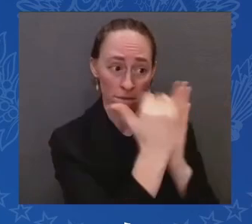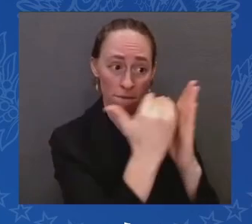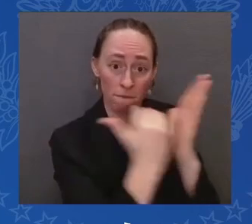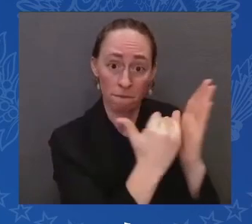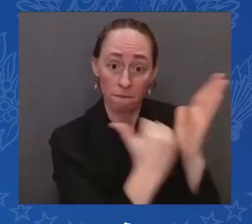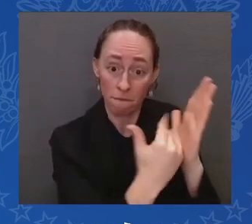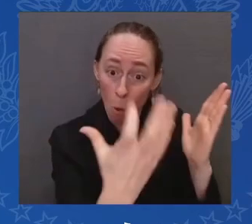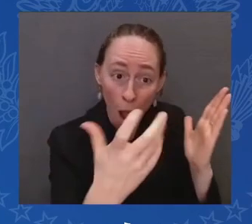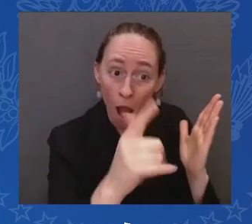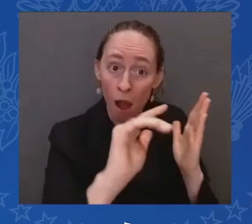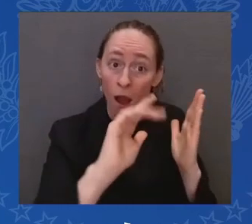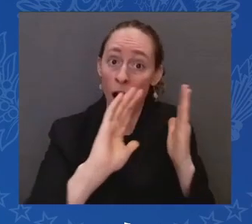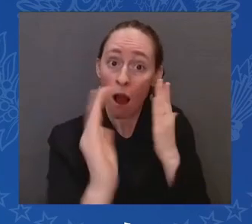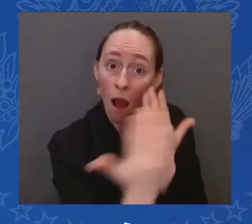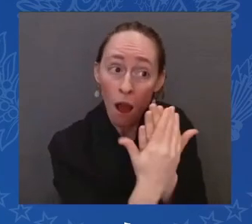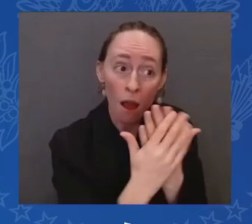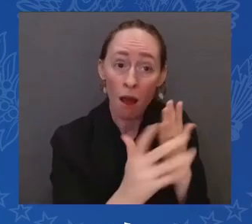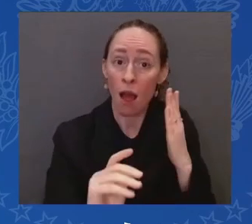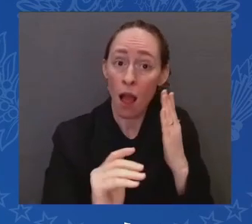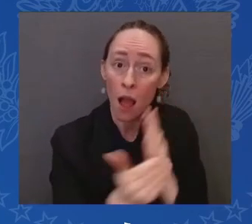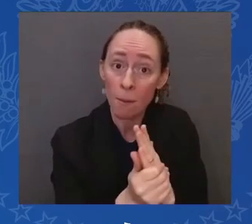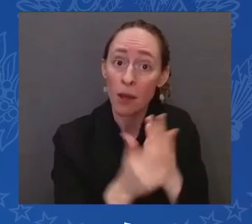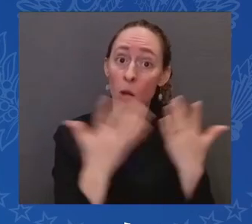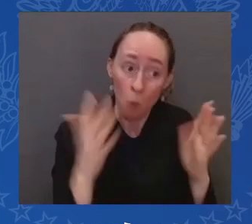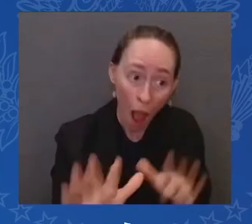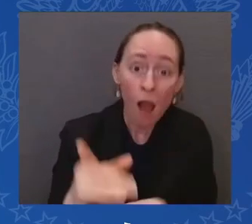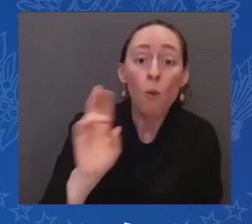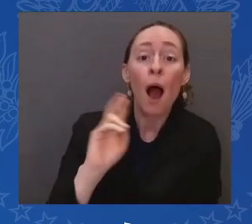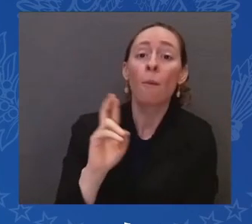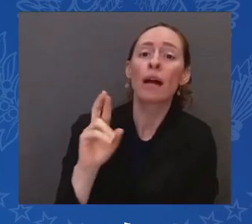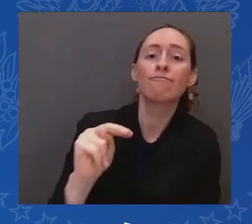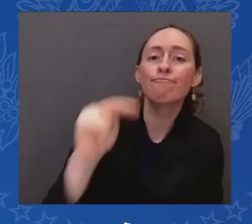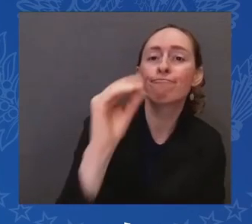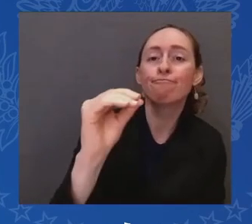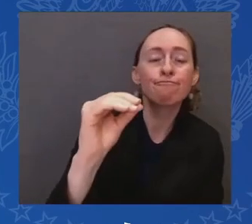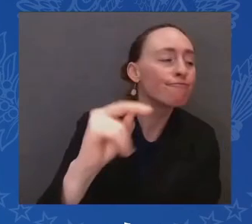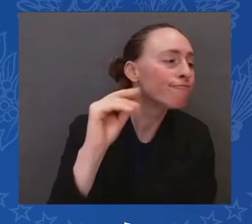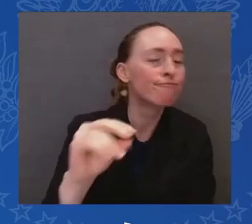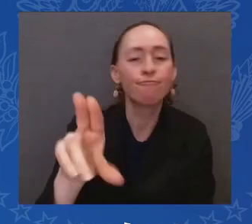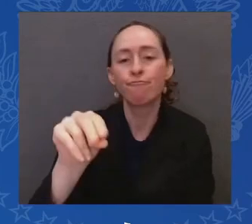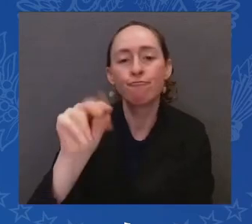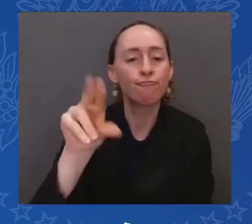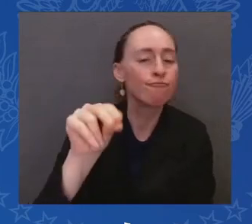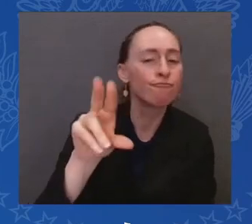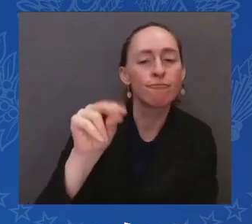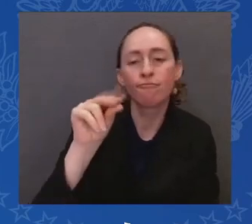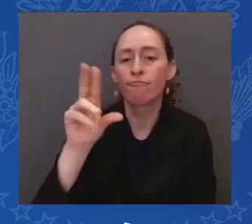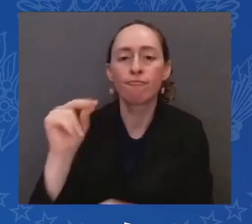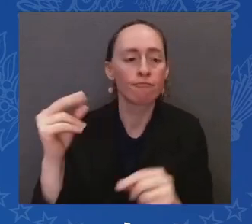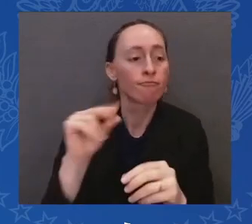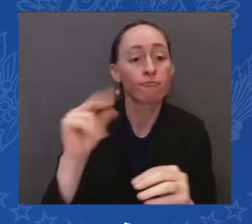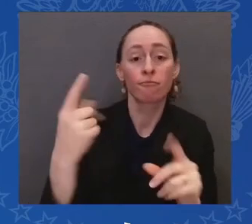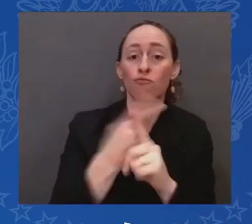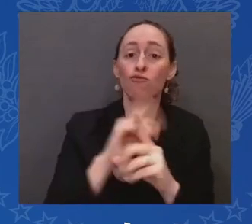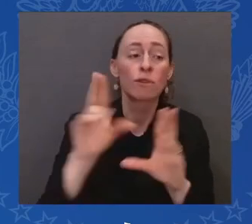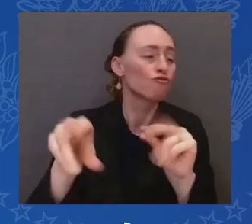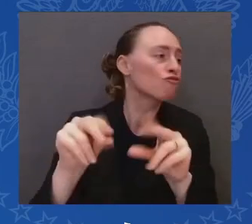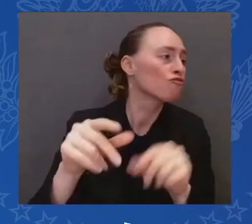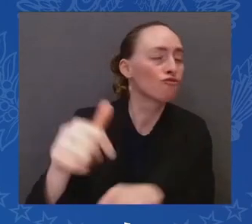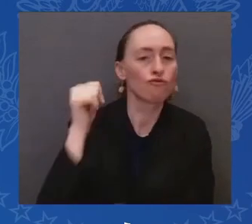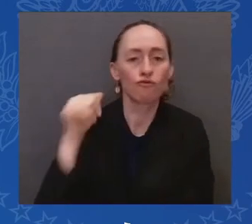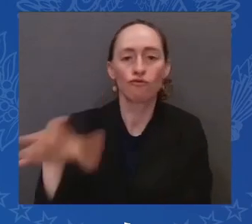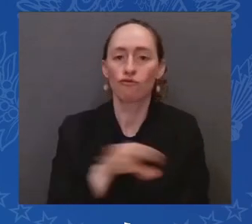They said, no, we don't want you to even introduce your proposal because then we're not going to and even though the Democrats say you can amend it any way you want.